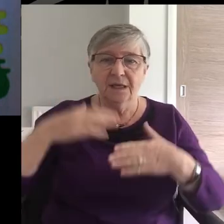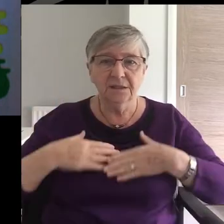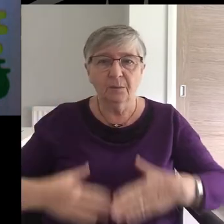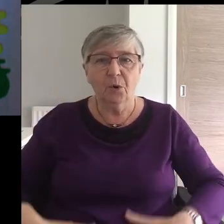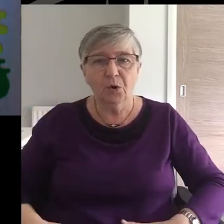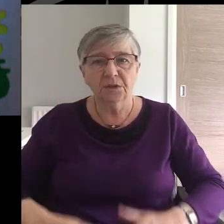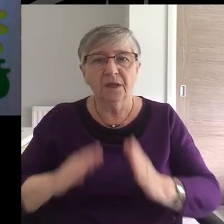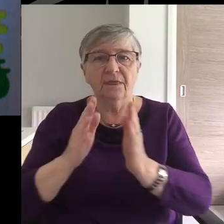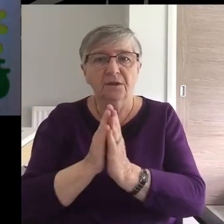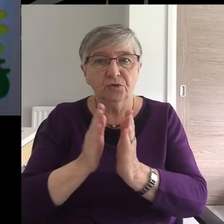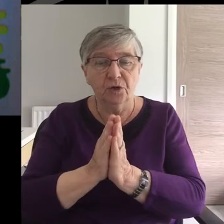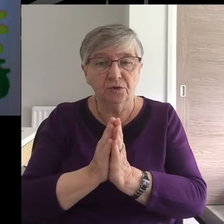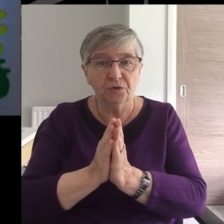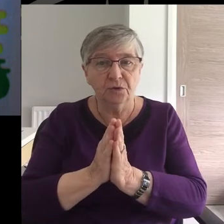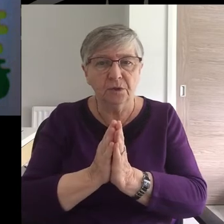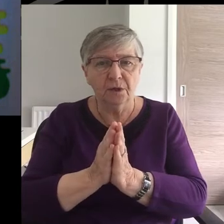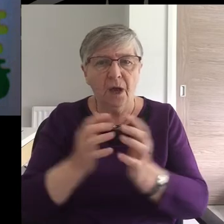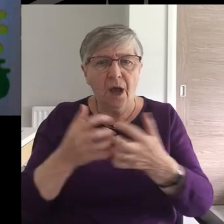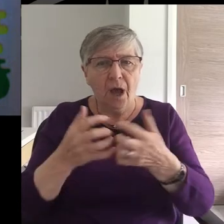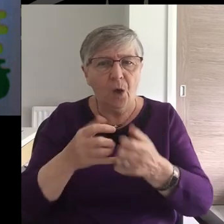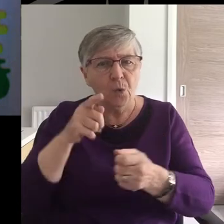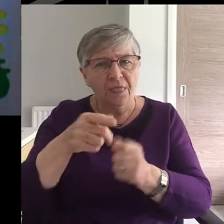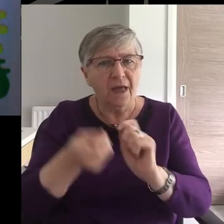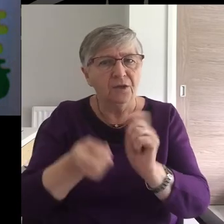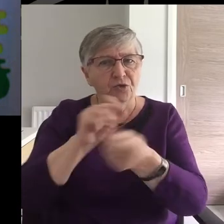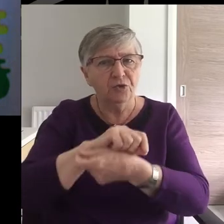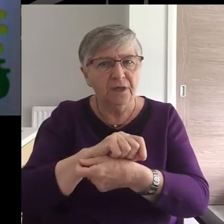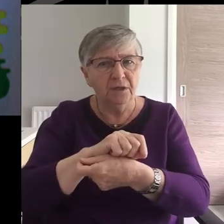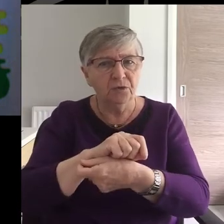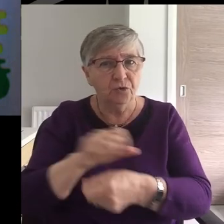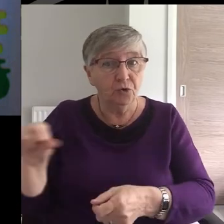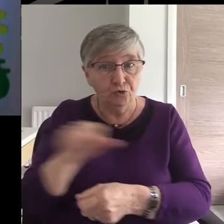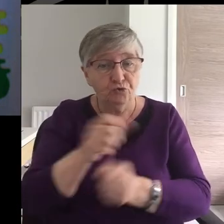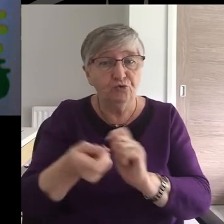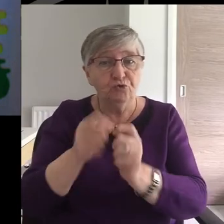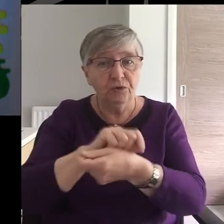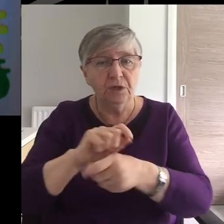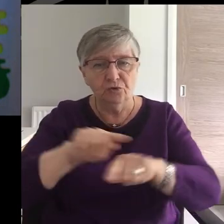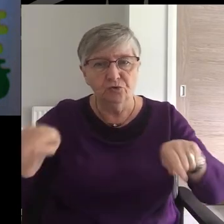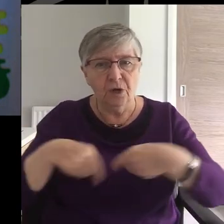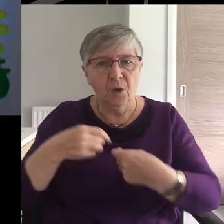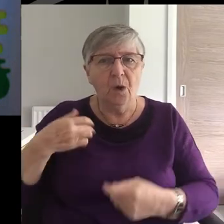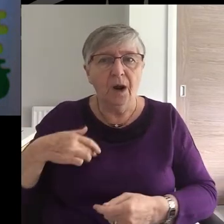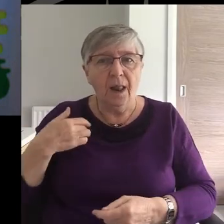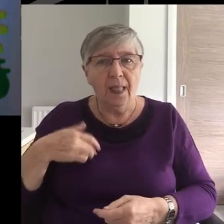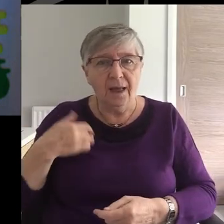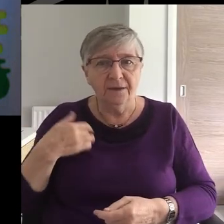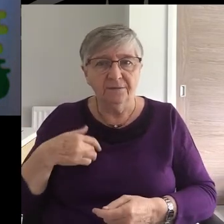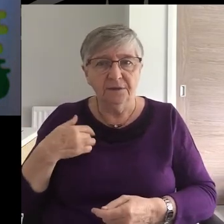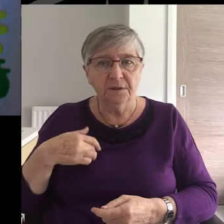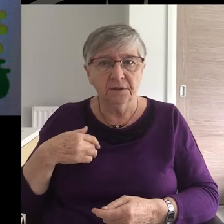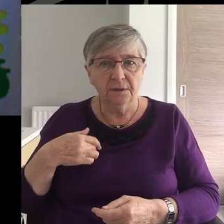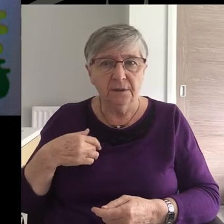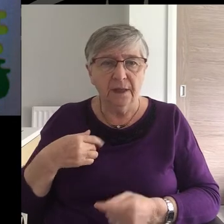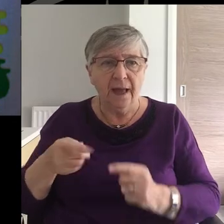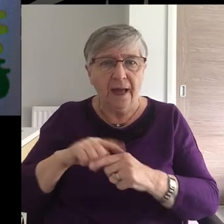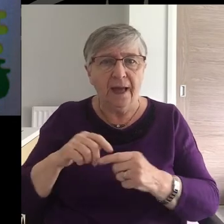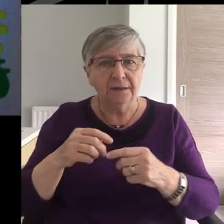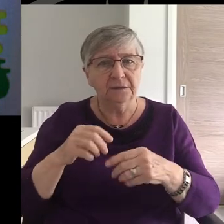makes or should make to our lives. And in turn, everyone, who is a part of our lives.